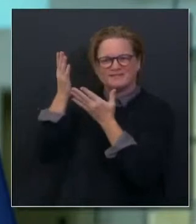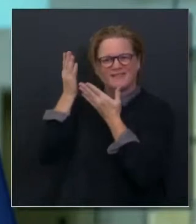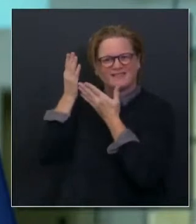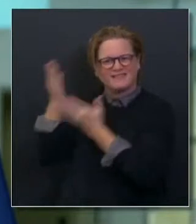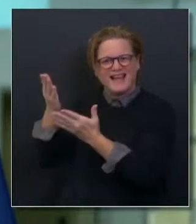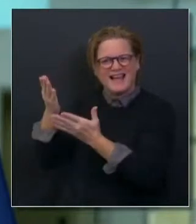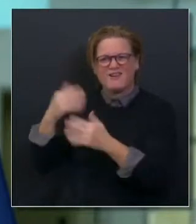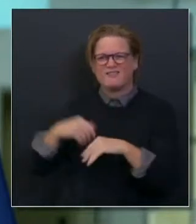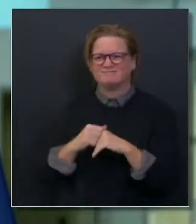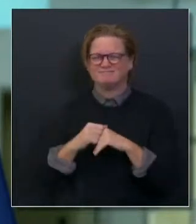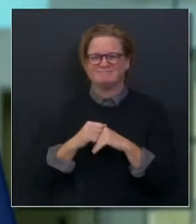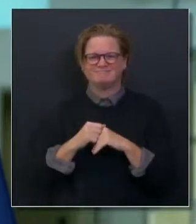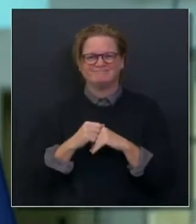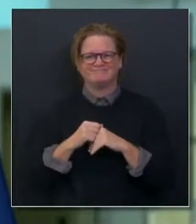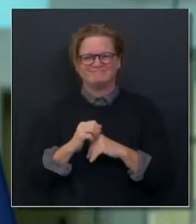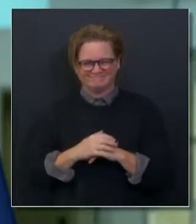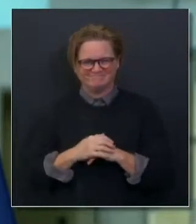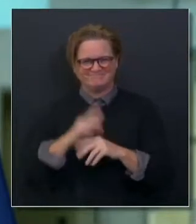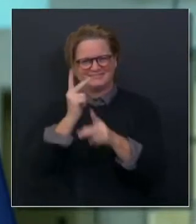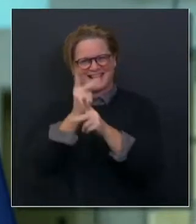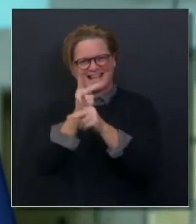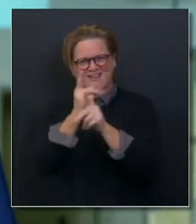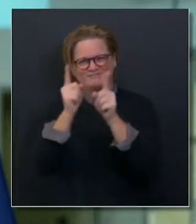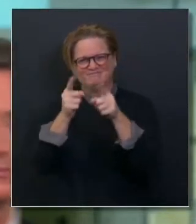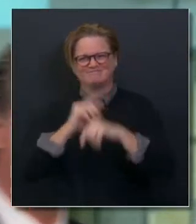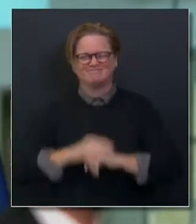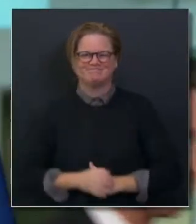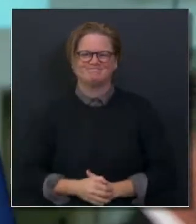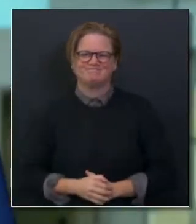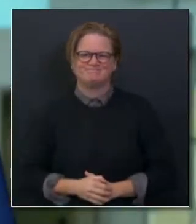presentation like this. Take care, everybody. Thank you.